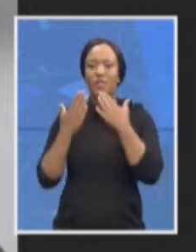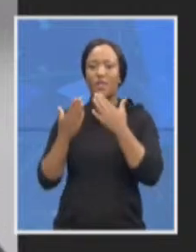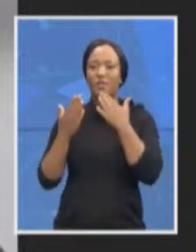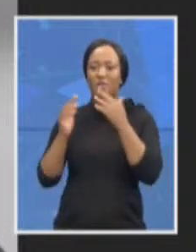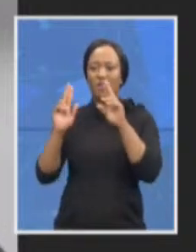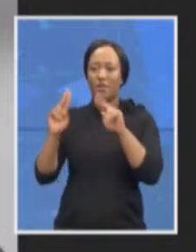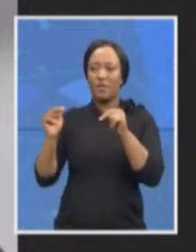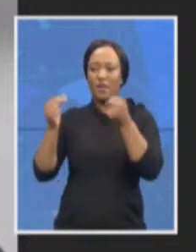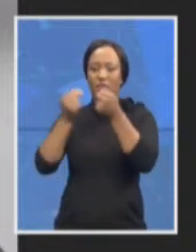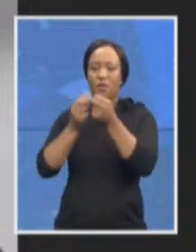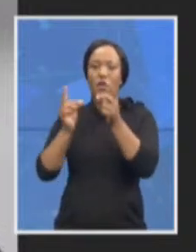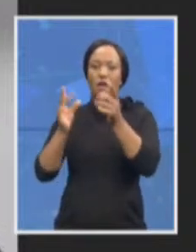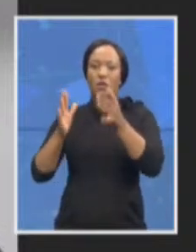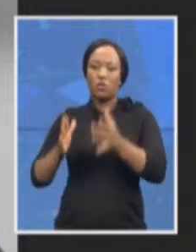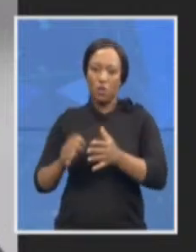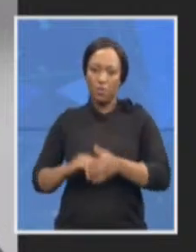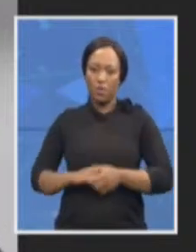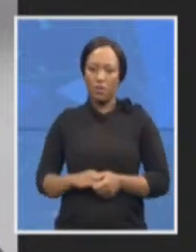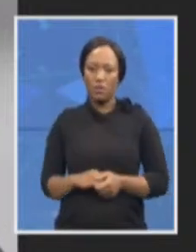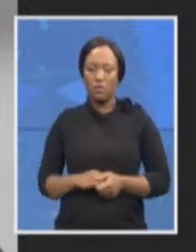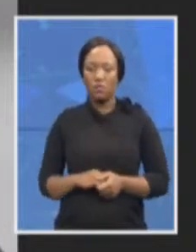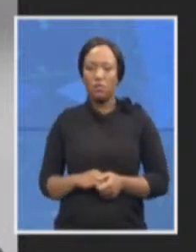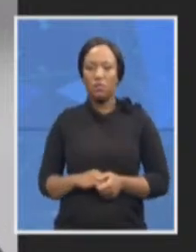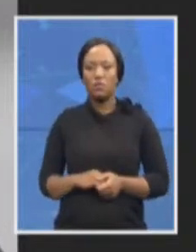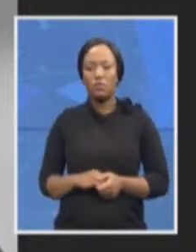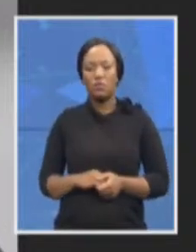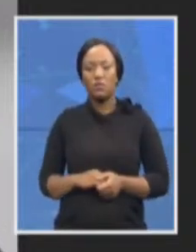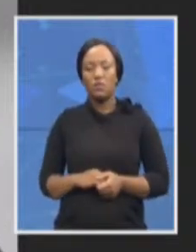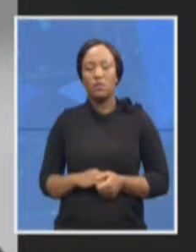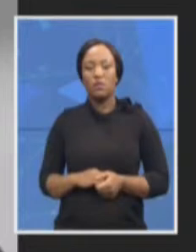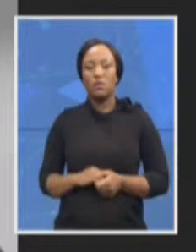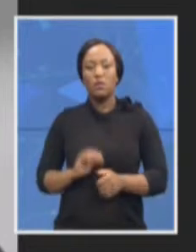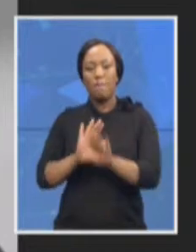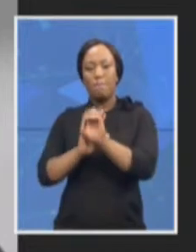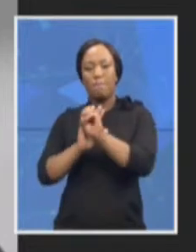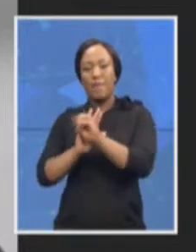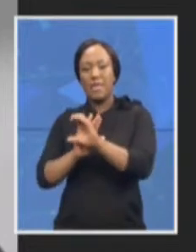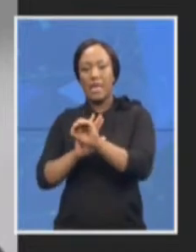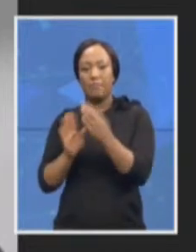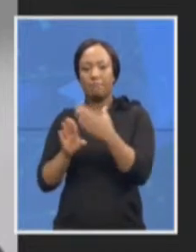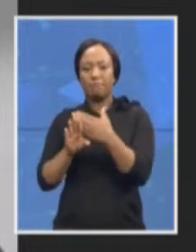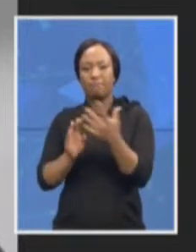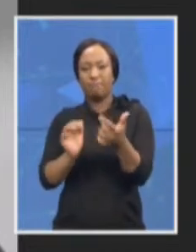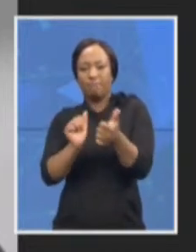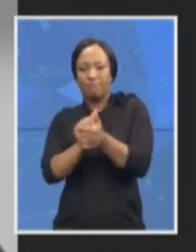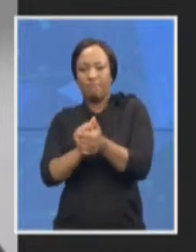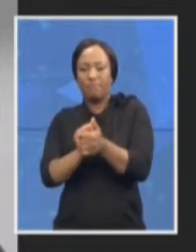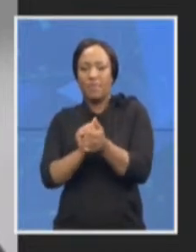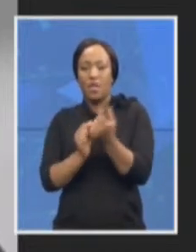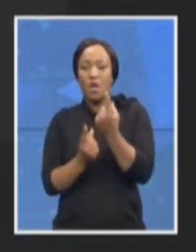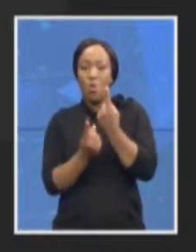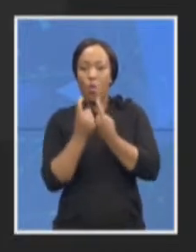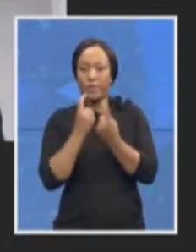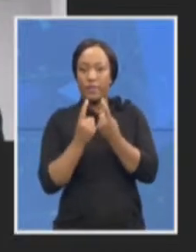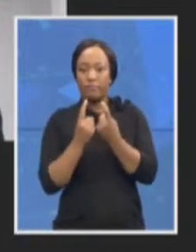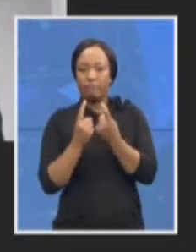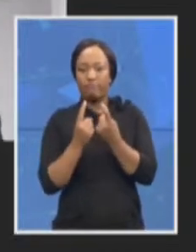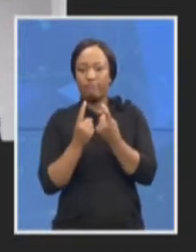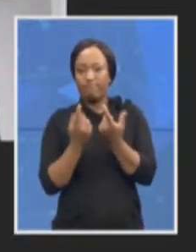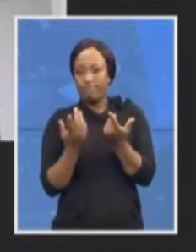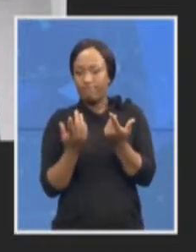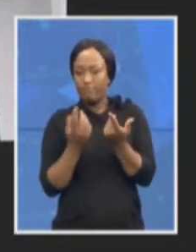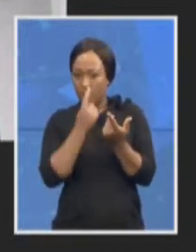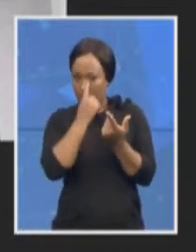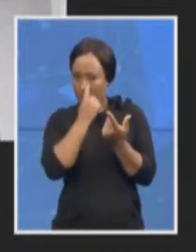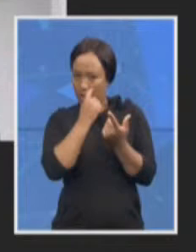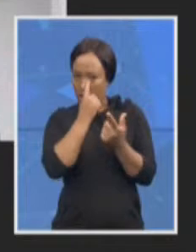media colleagues it's time for questions before I call you out I will read the question Sipo Masondo was struggling to